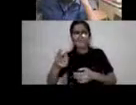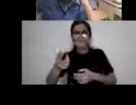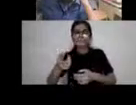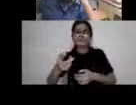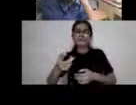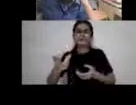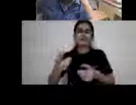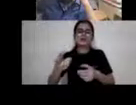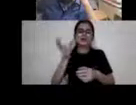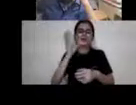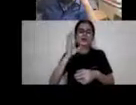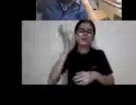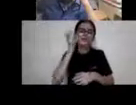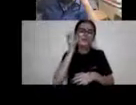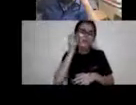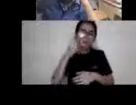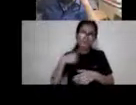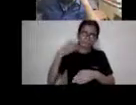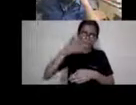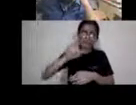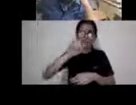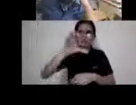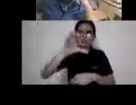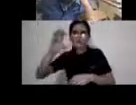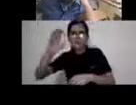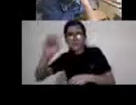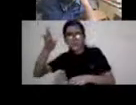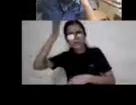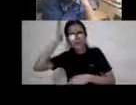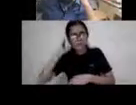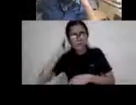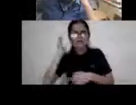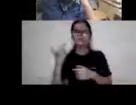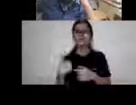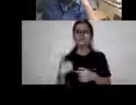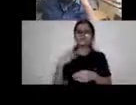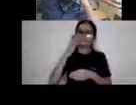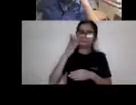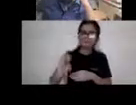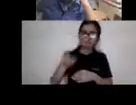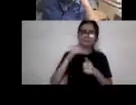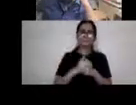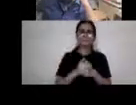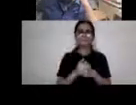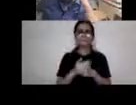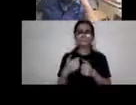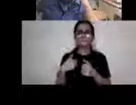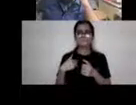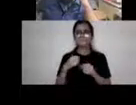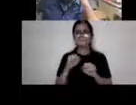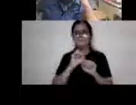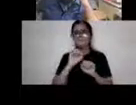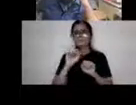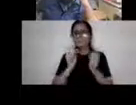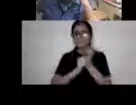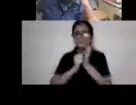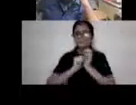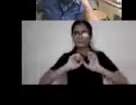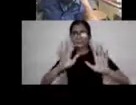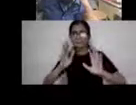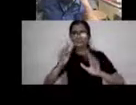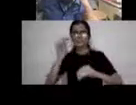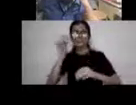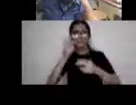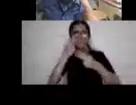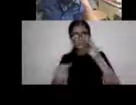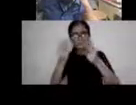in, I guess it was 1992, I think. And, uh, I went there really to write a news story for the New York